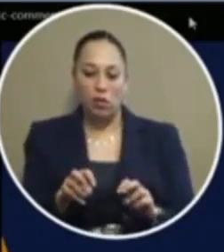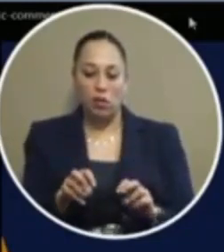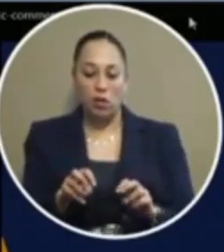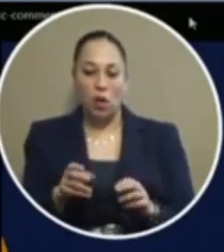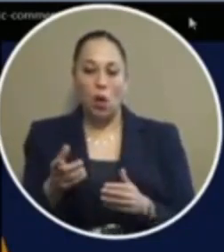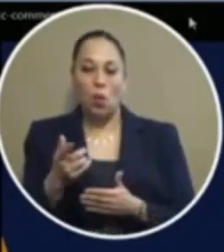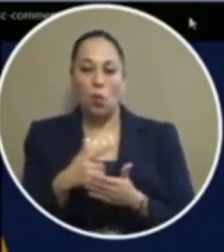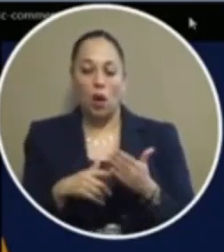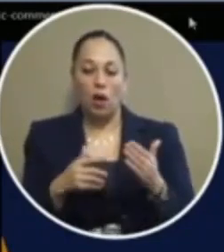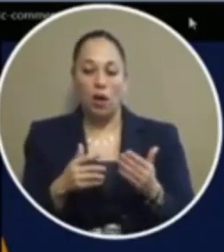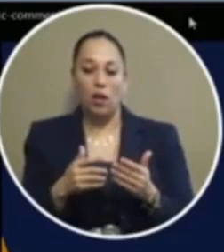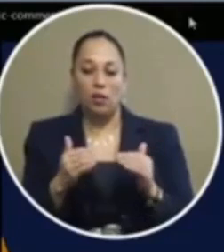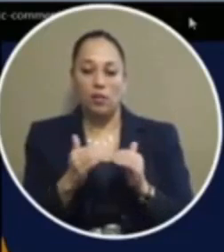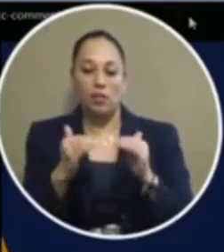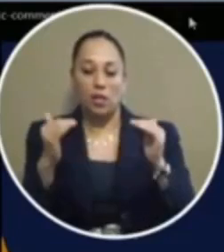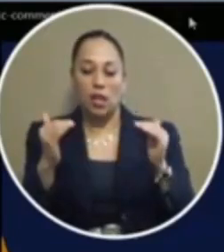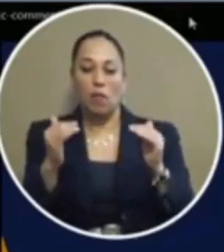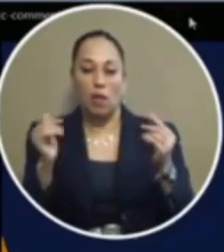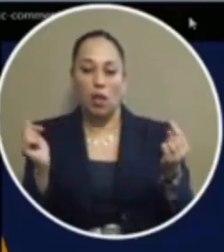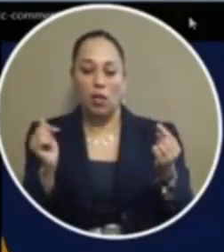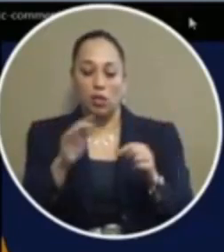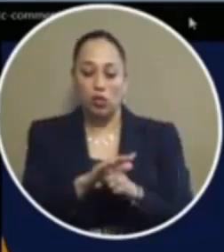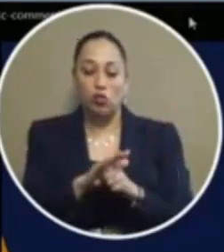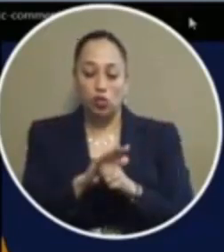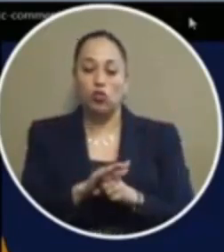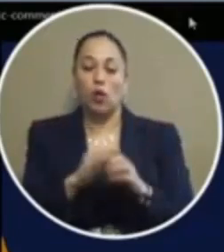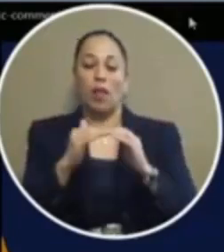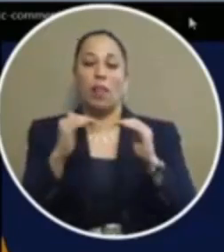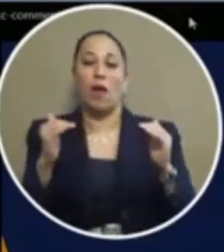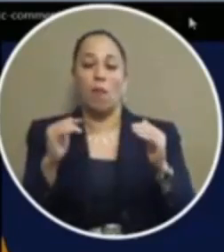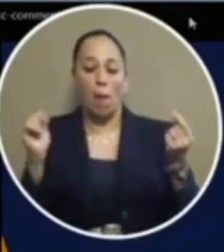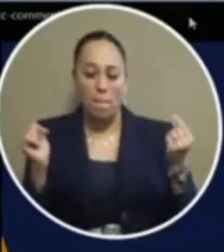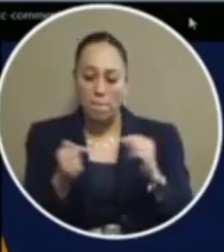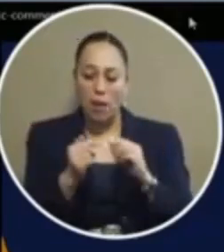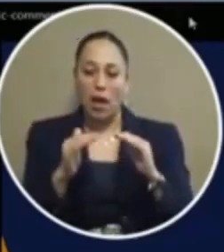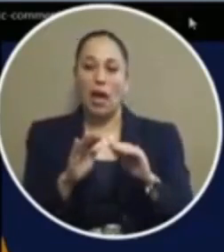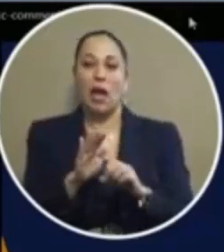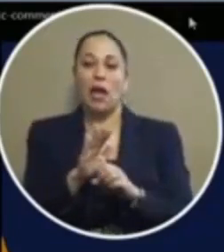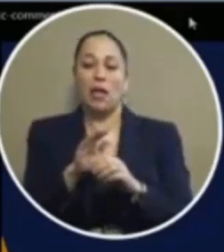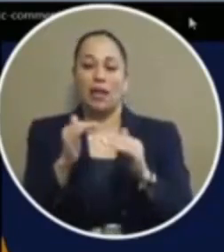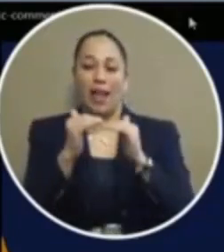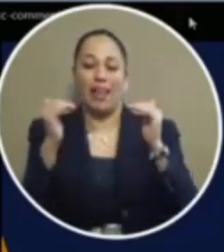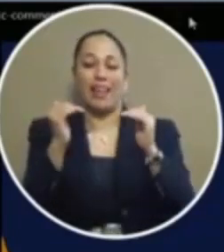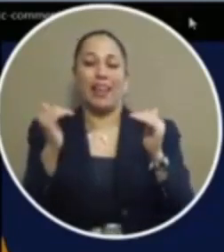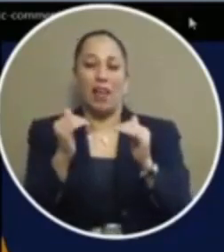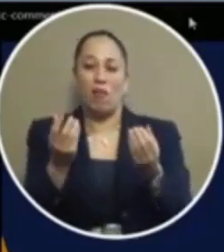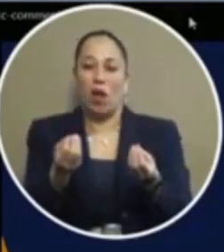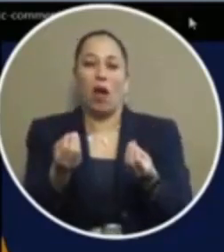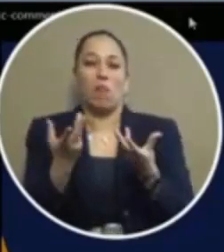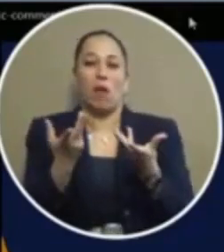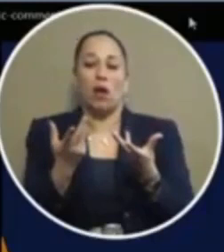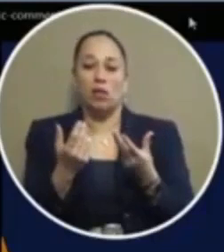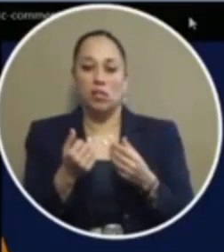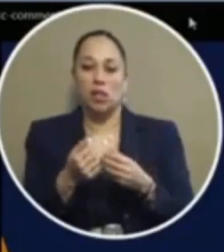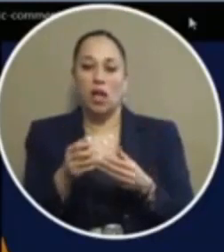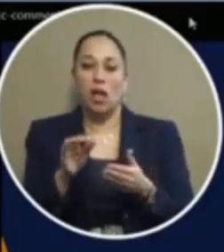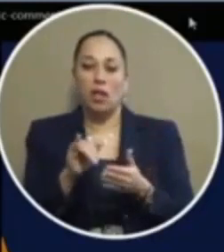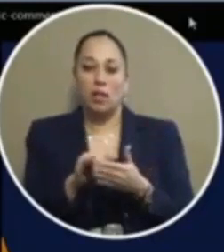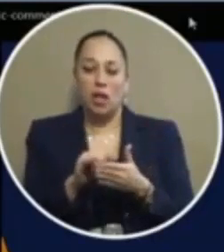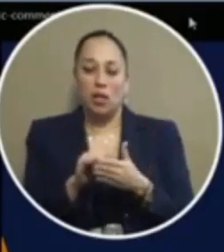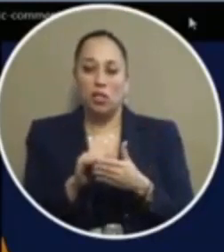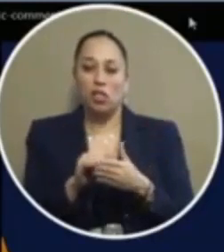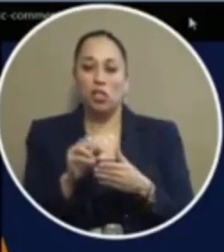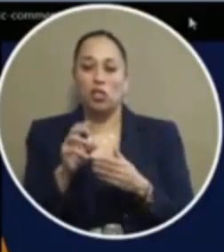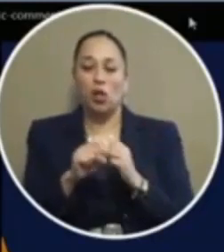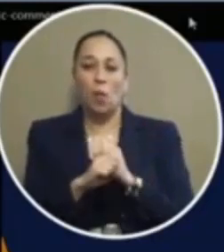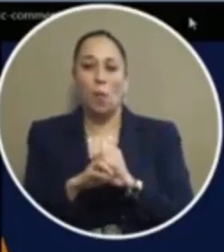their stress levels pain levels i mean i even i would even sell at the at the farmers market even just